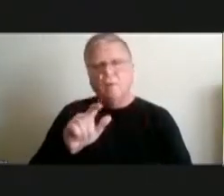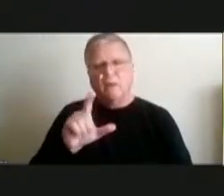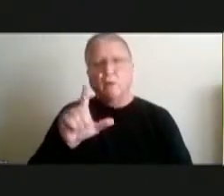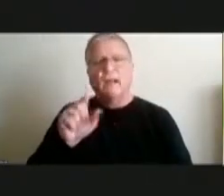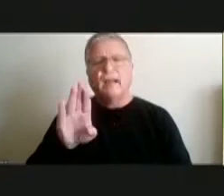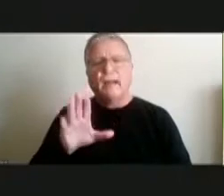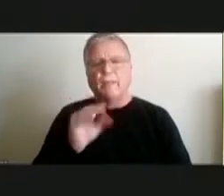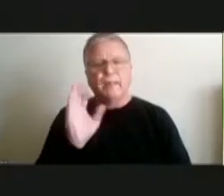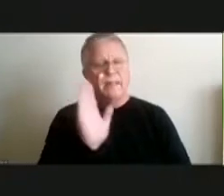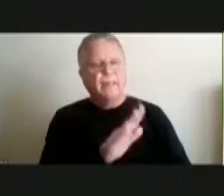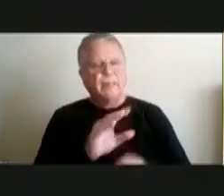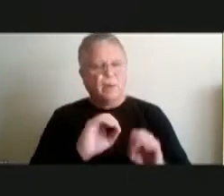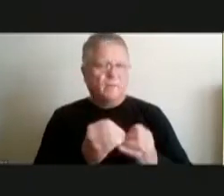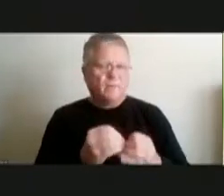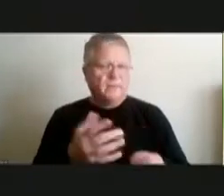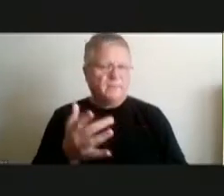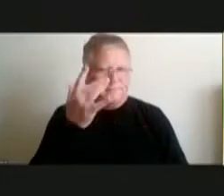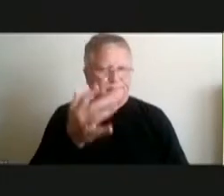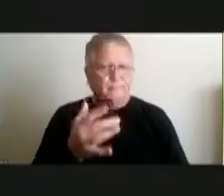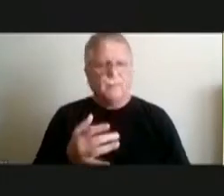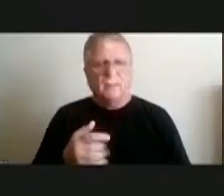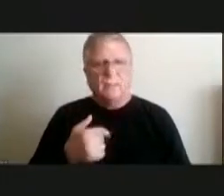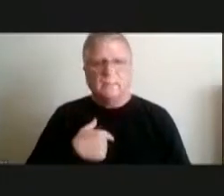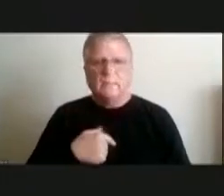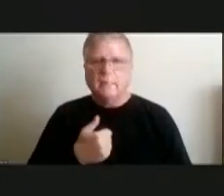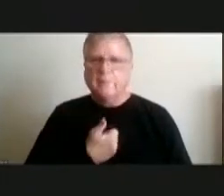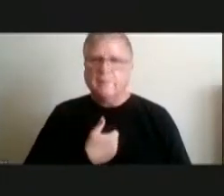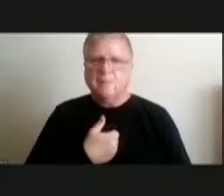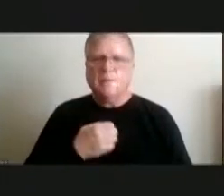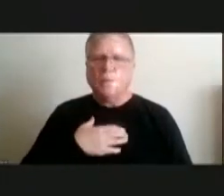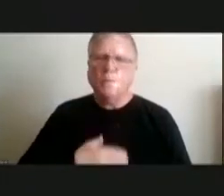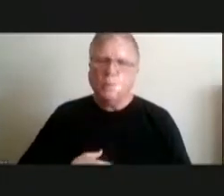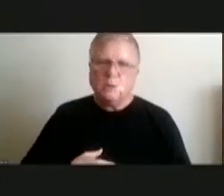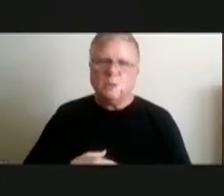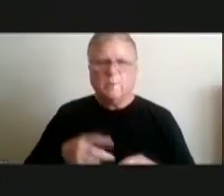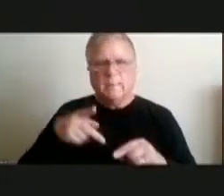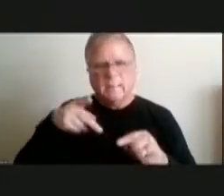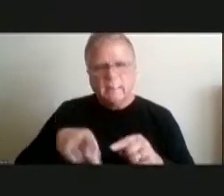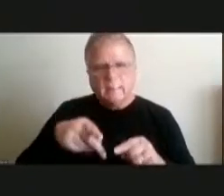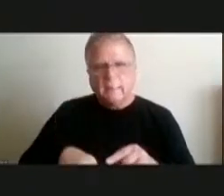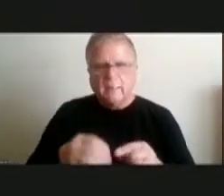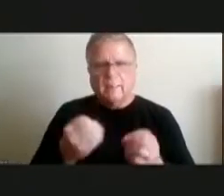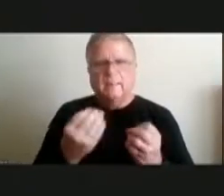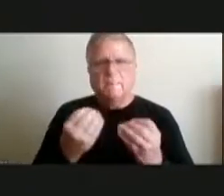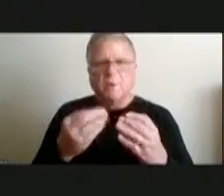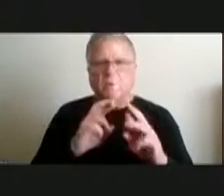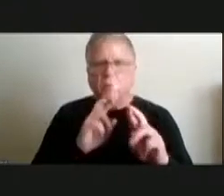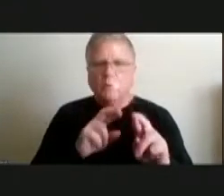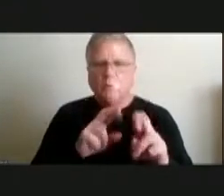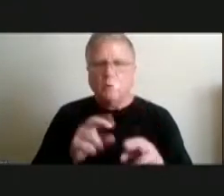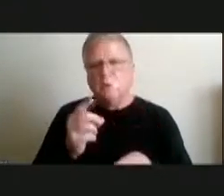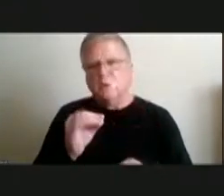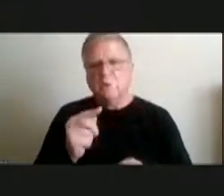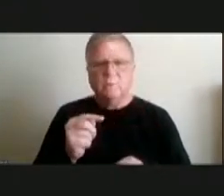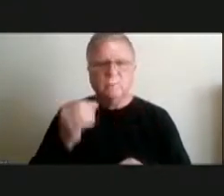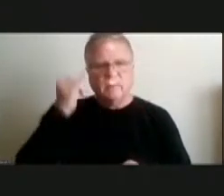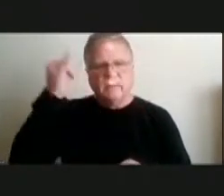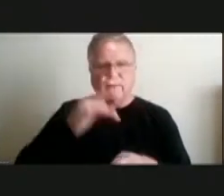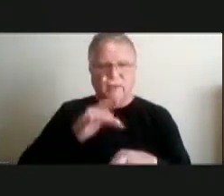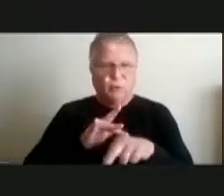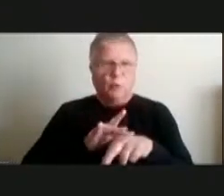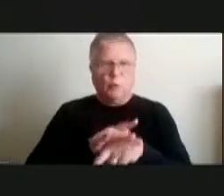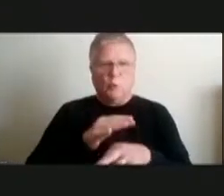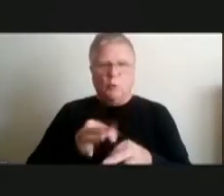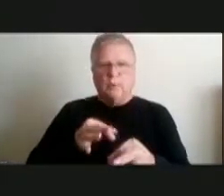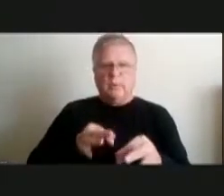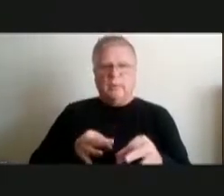i personally you know wish we could cut out the multiple reports and just do it whether we want to do it earlier than the county would